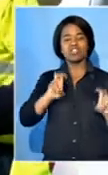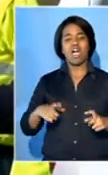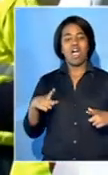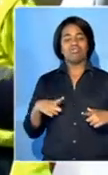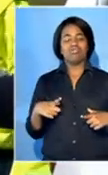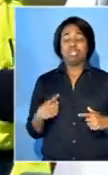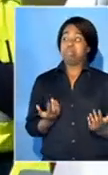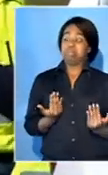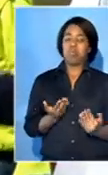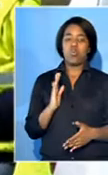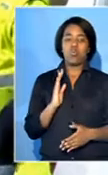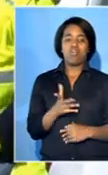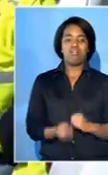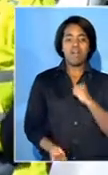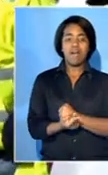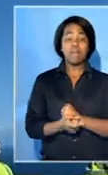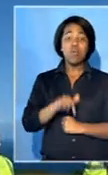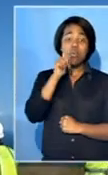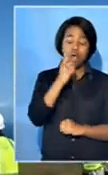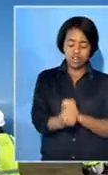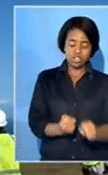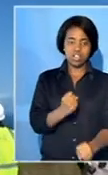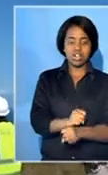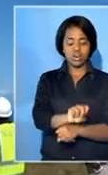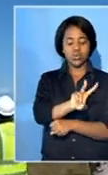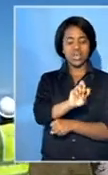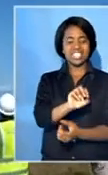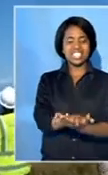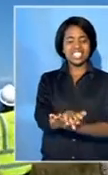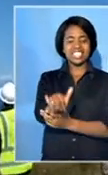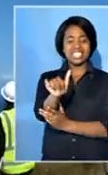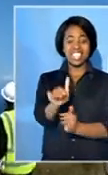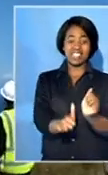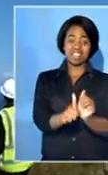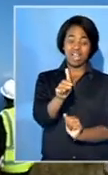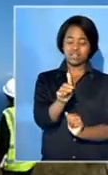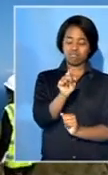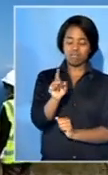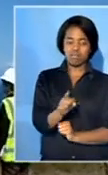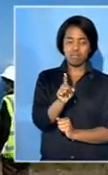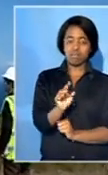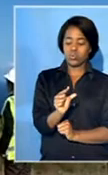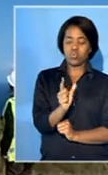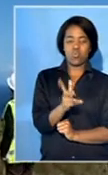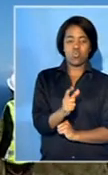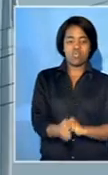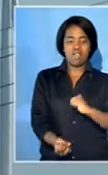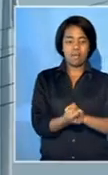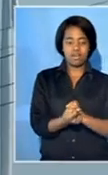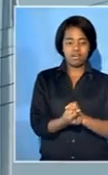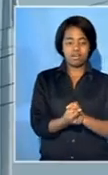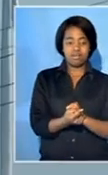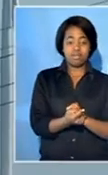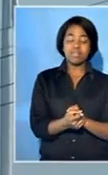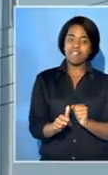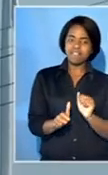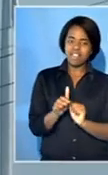is expected to be generated by 2016. The first supply will be available within weeks. Investment during